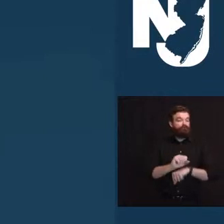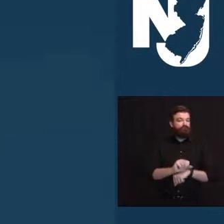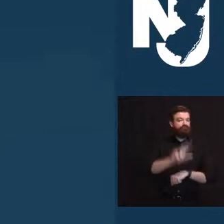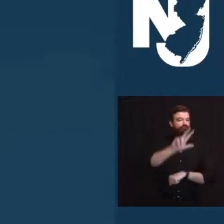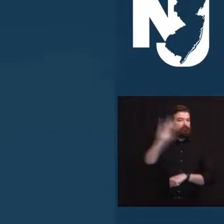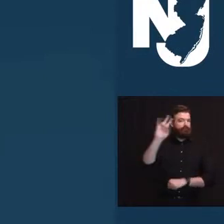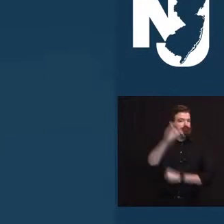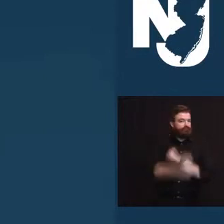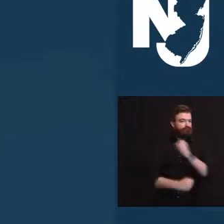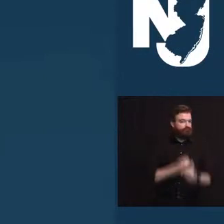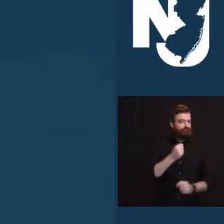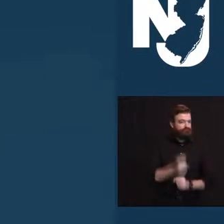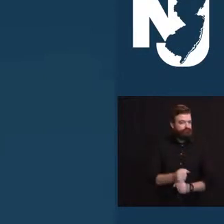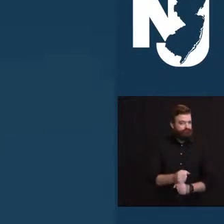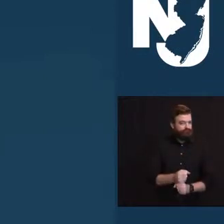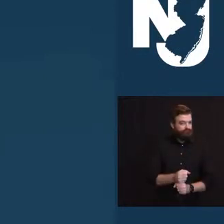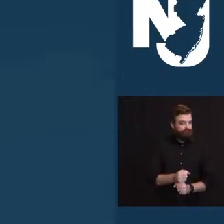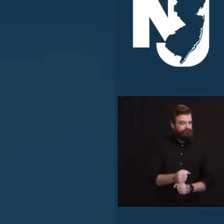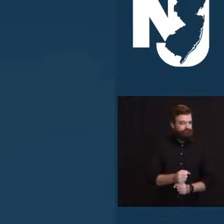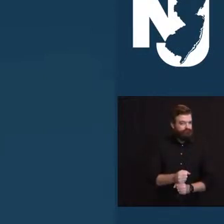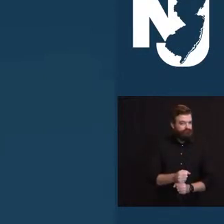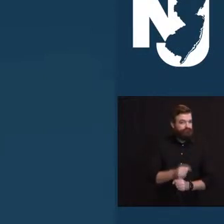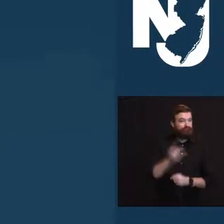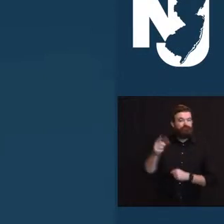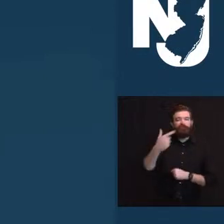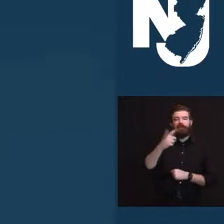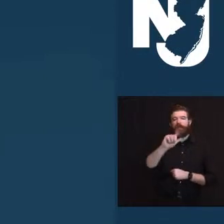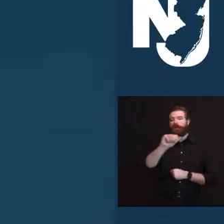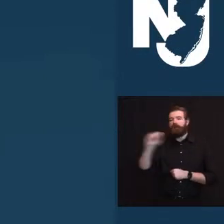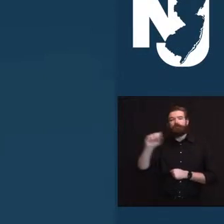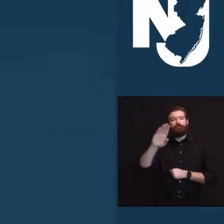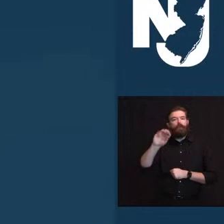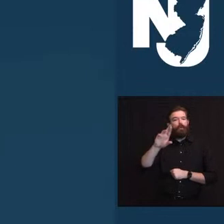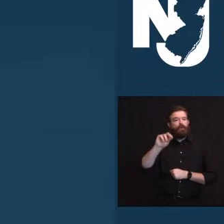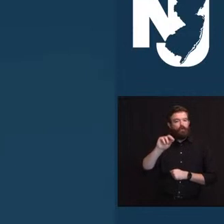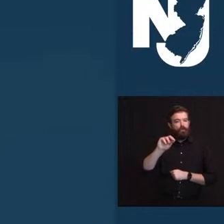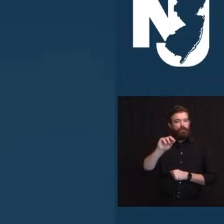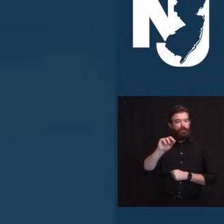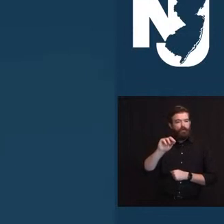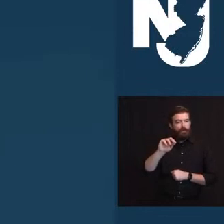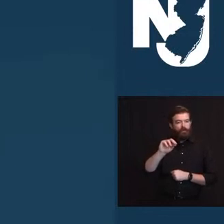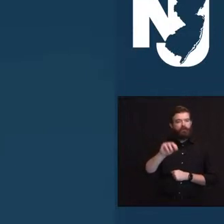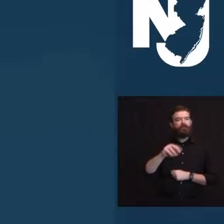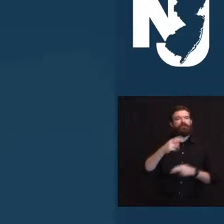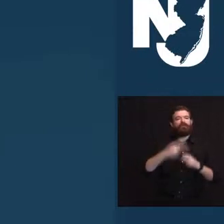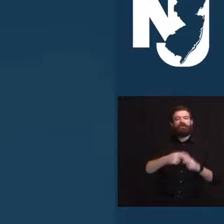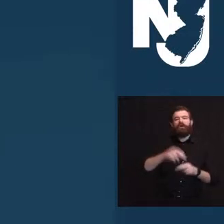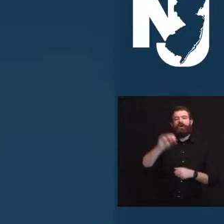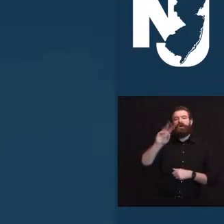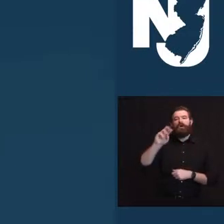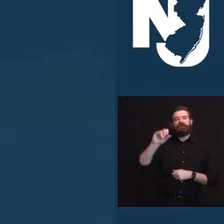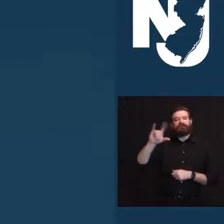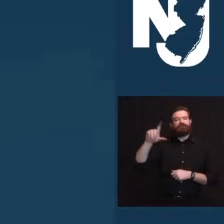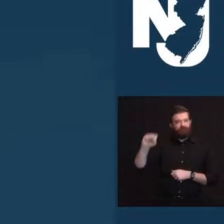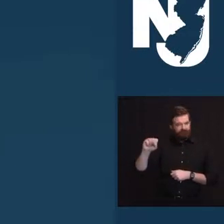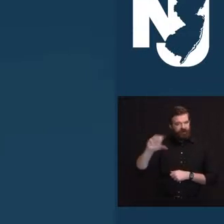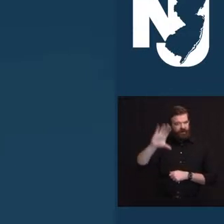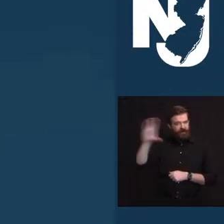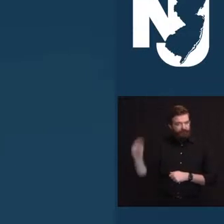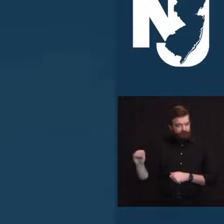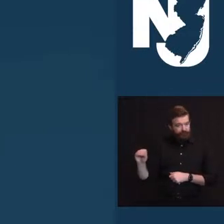in the Glassboro offices of the glass manufacturer, Owens, Illinois Company. Sadly, in 1982,